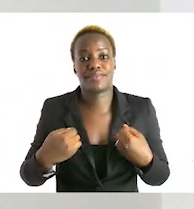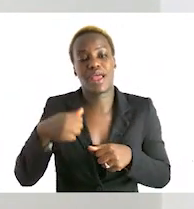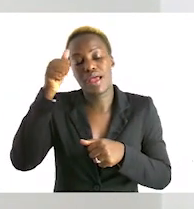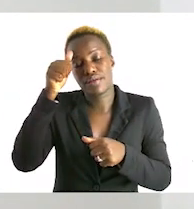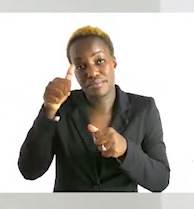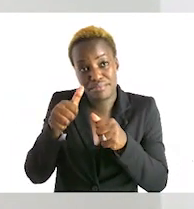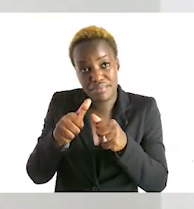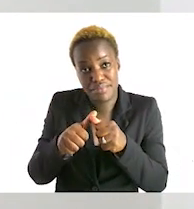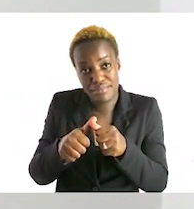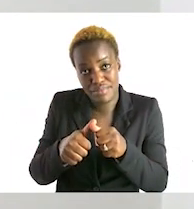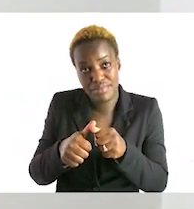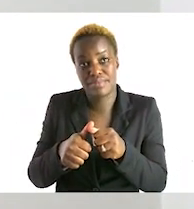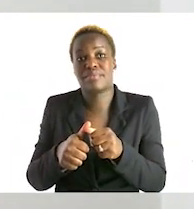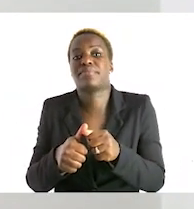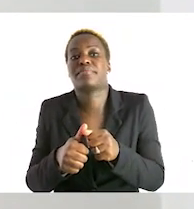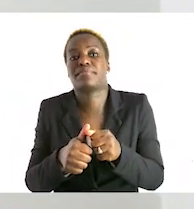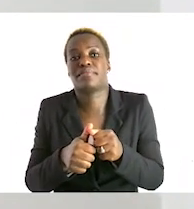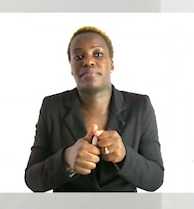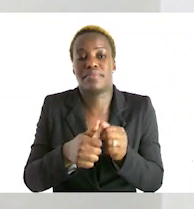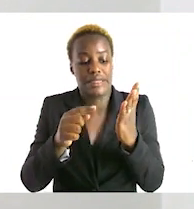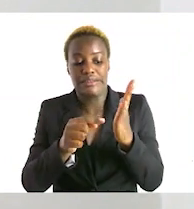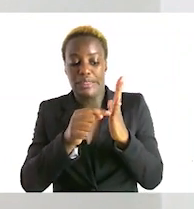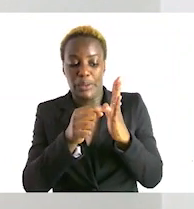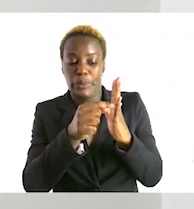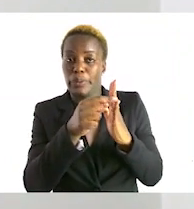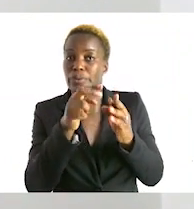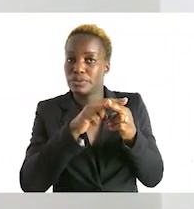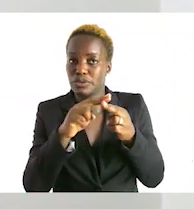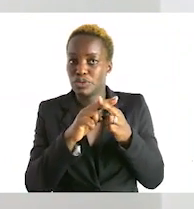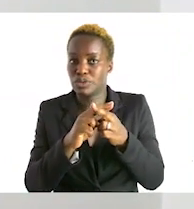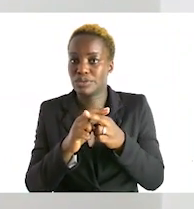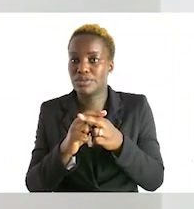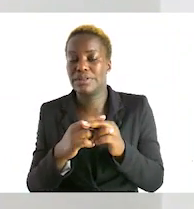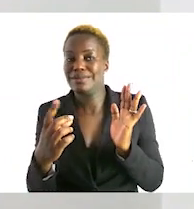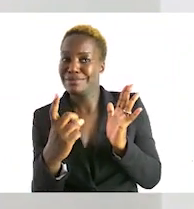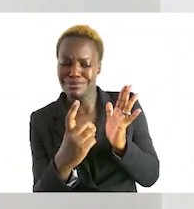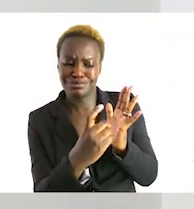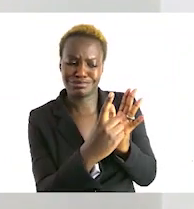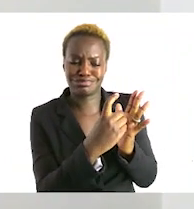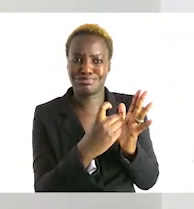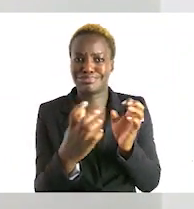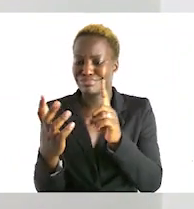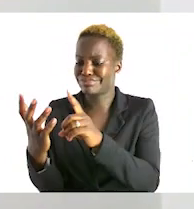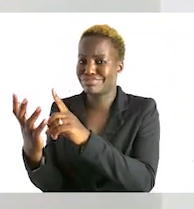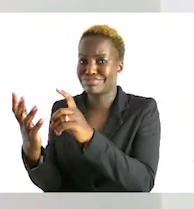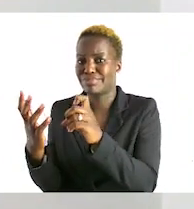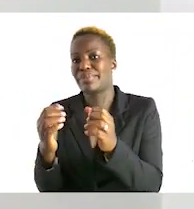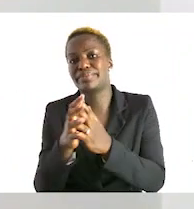to count on your fingers let's let's sanitize our hands